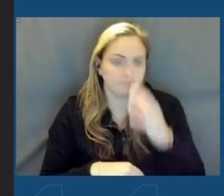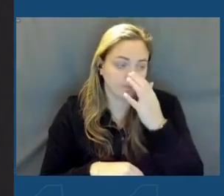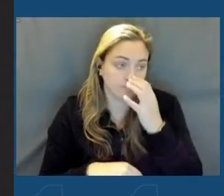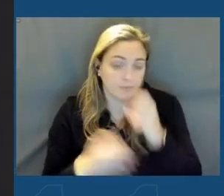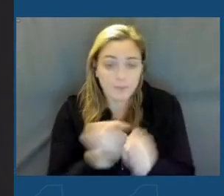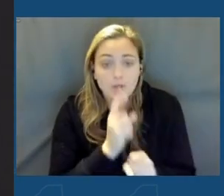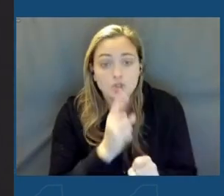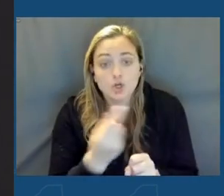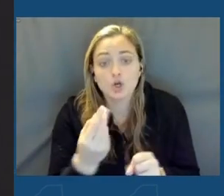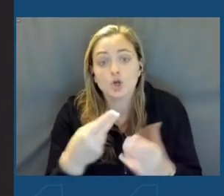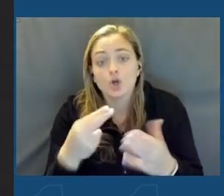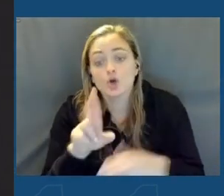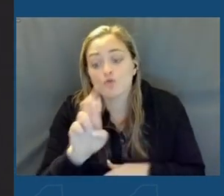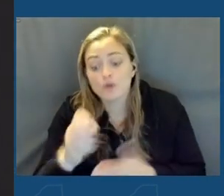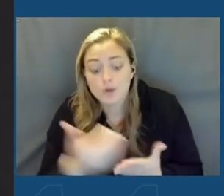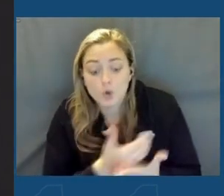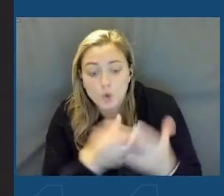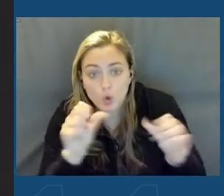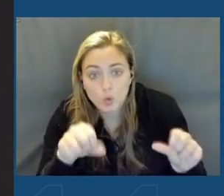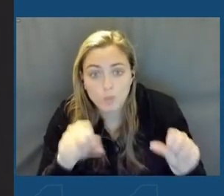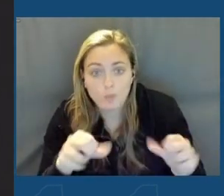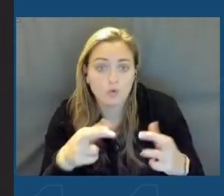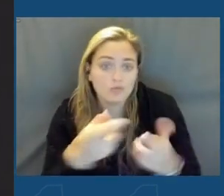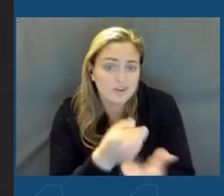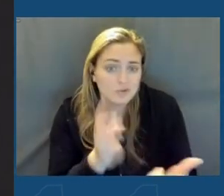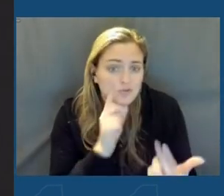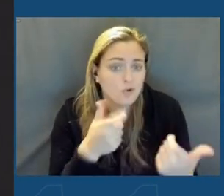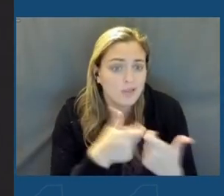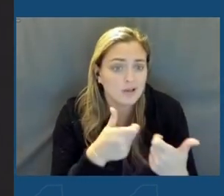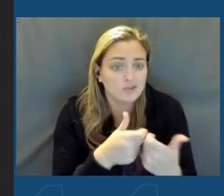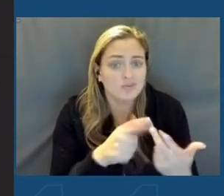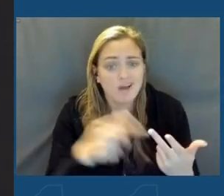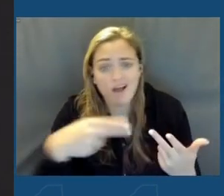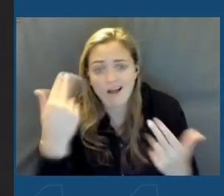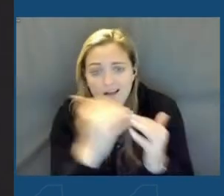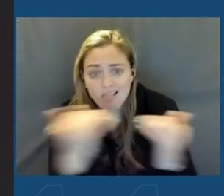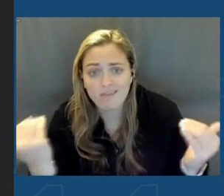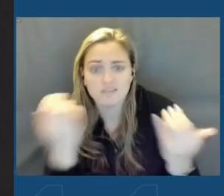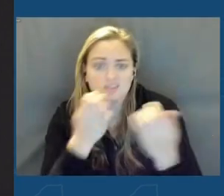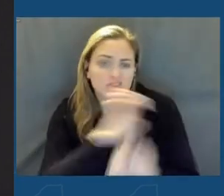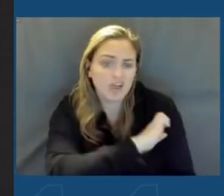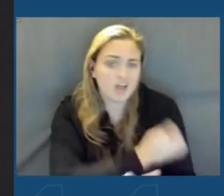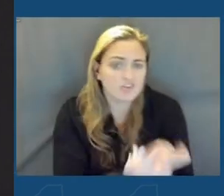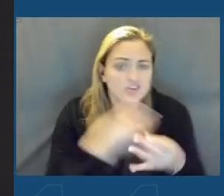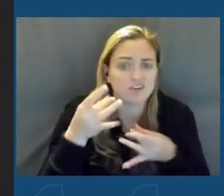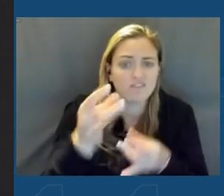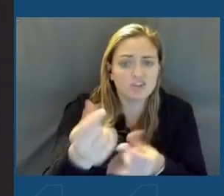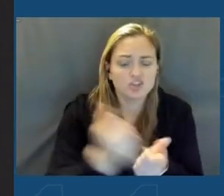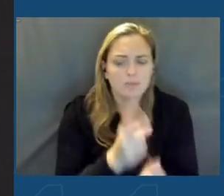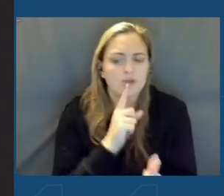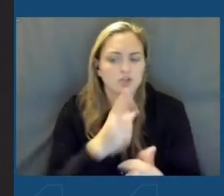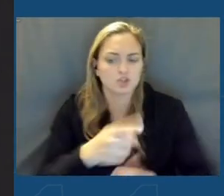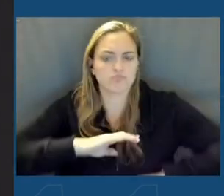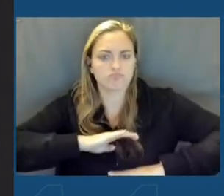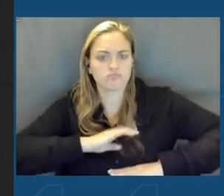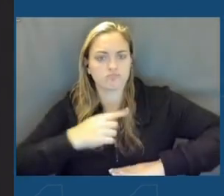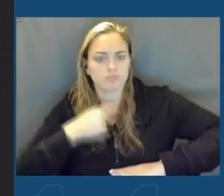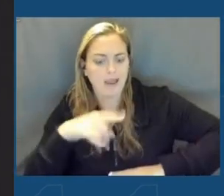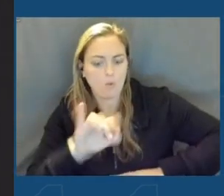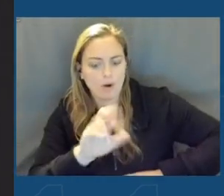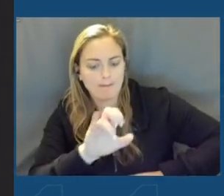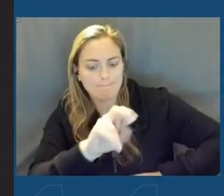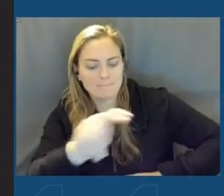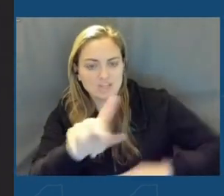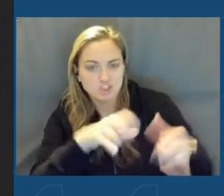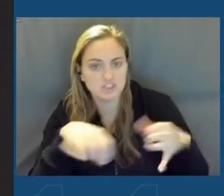using renewable energy for their electricity, achieving high levels of energy efficiency, and meeting our greenhouse emission standards.